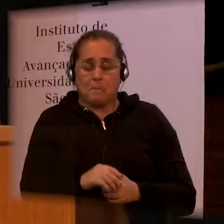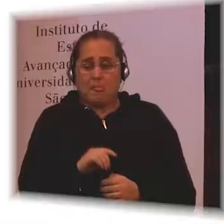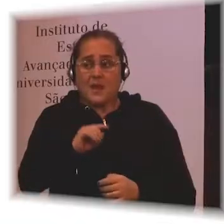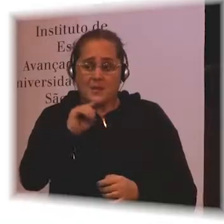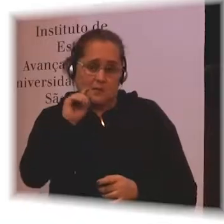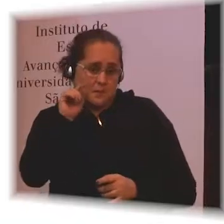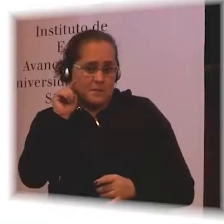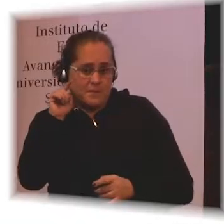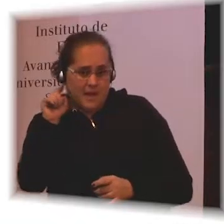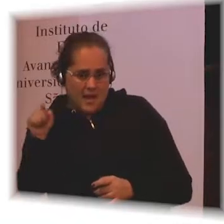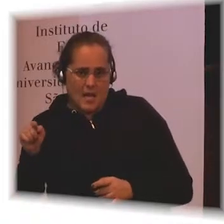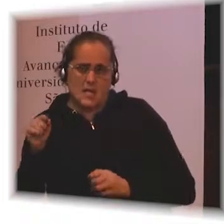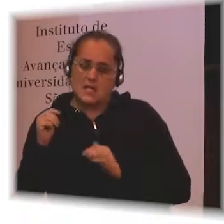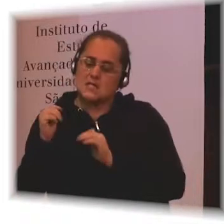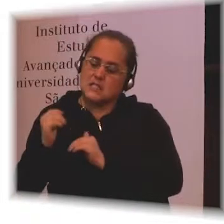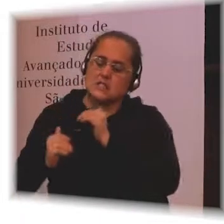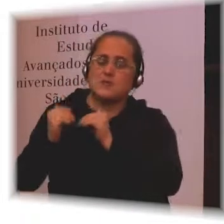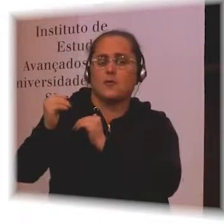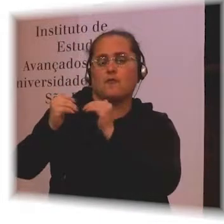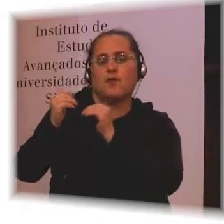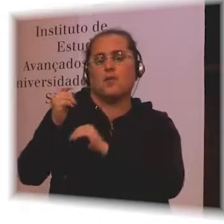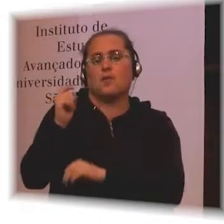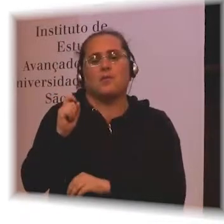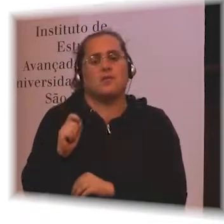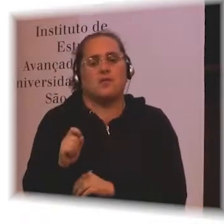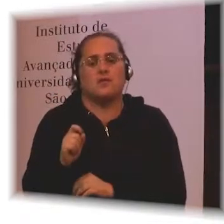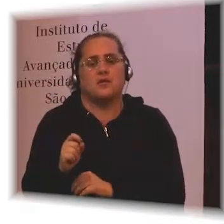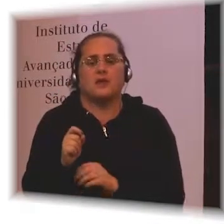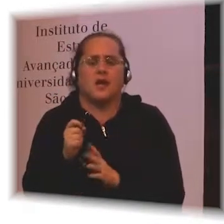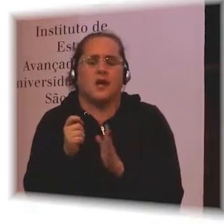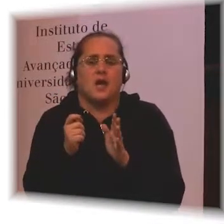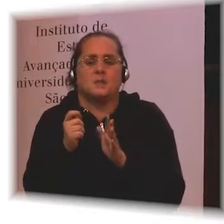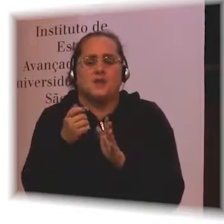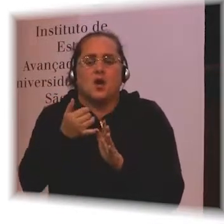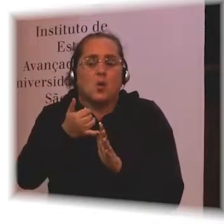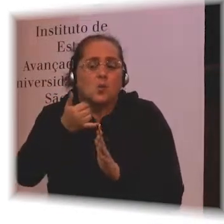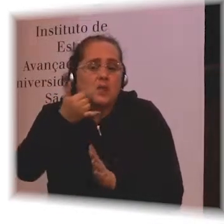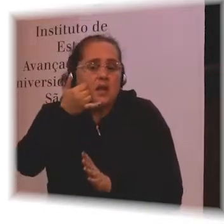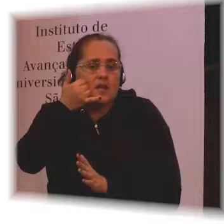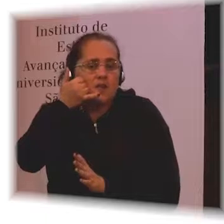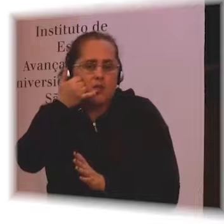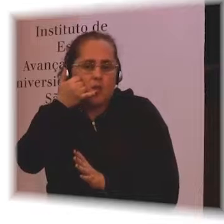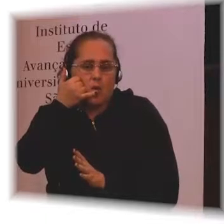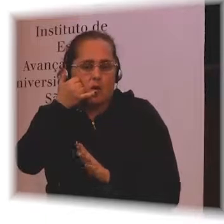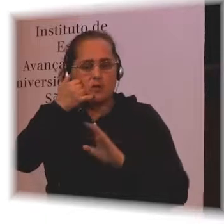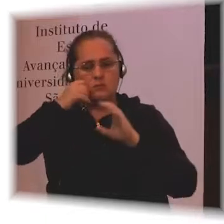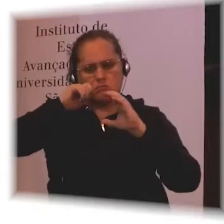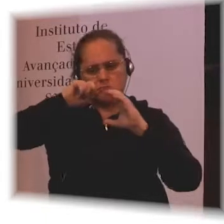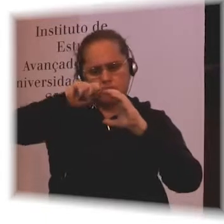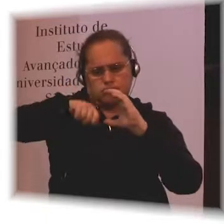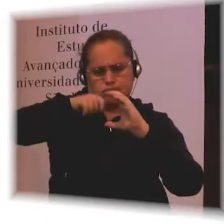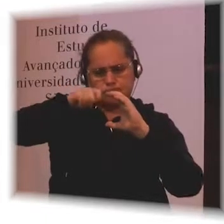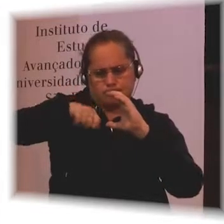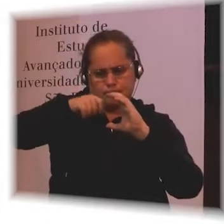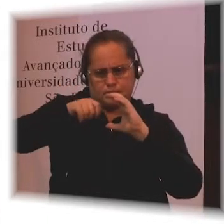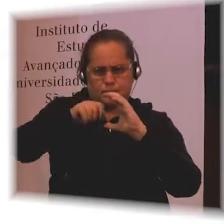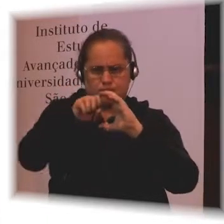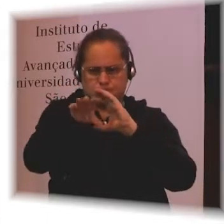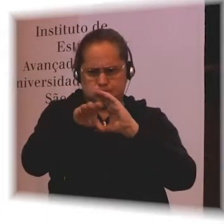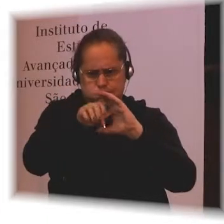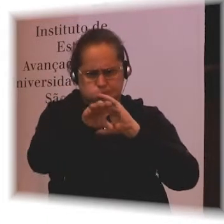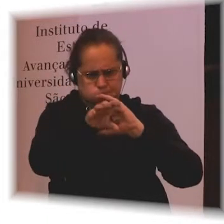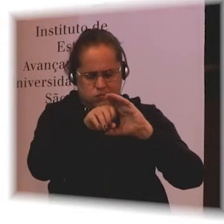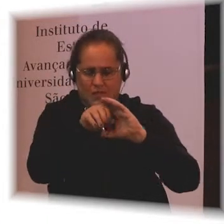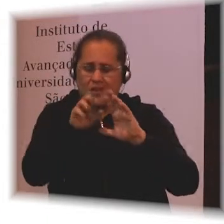app. And he recorded different exercises, different ways of preparing for daily living, how to dress, how to brush